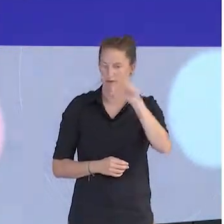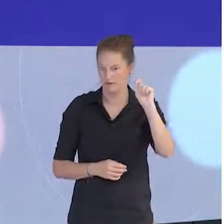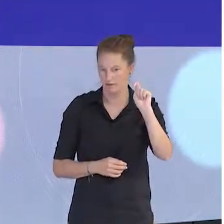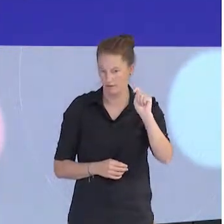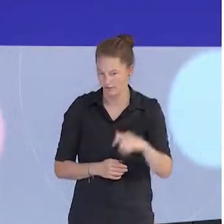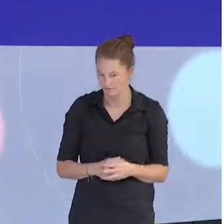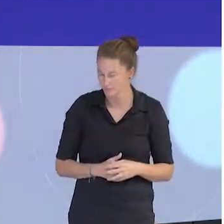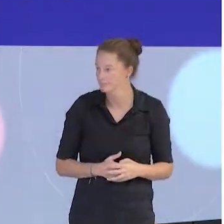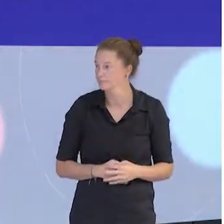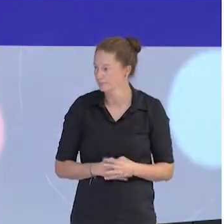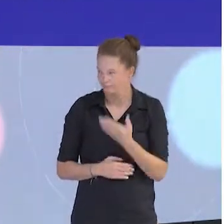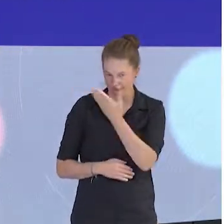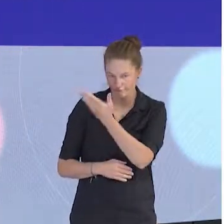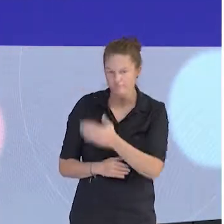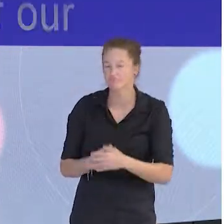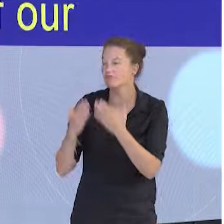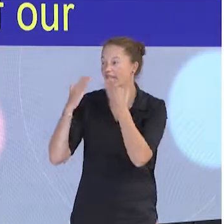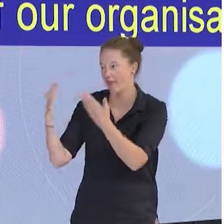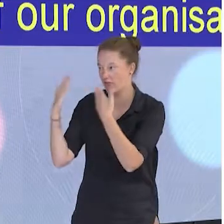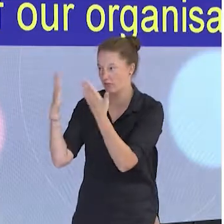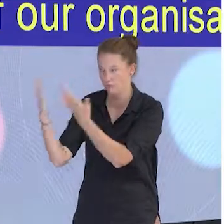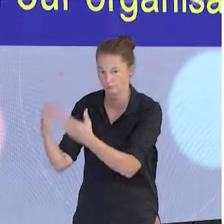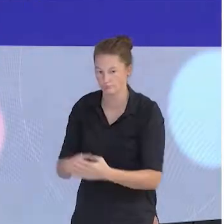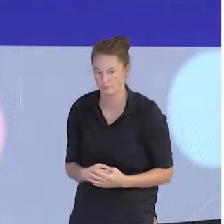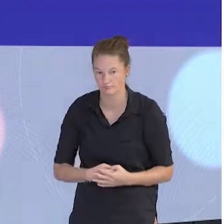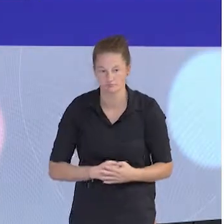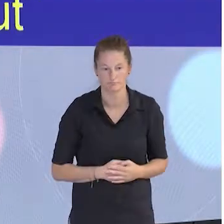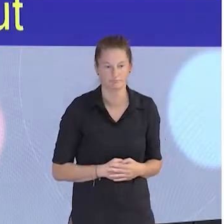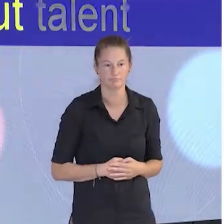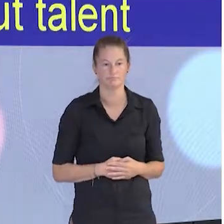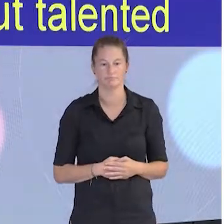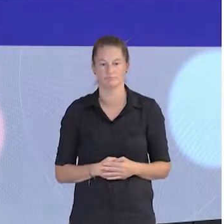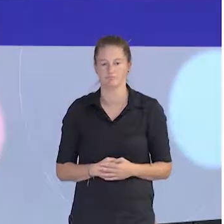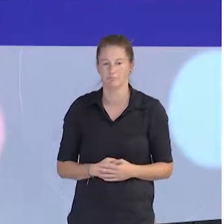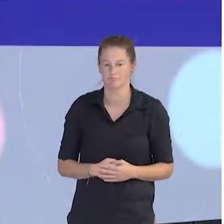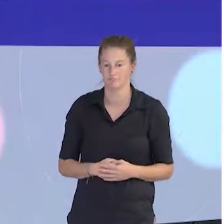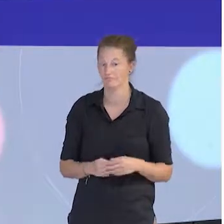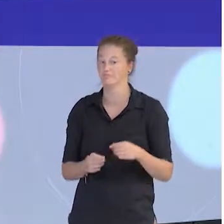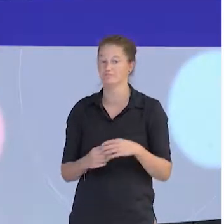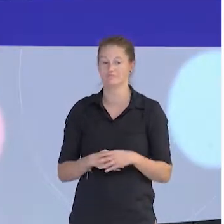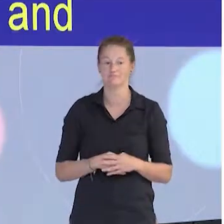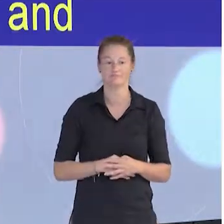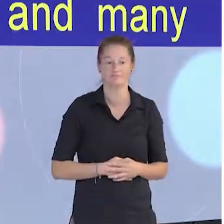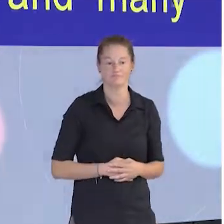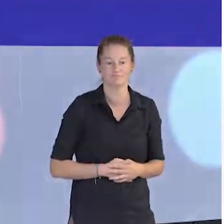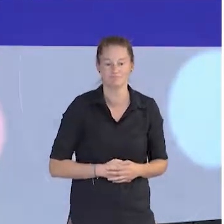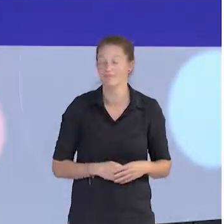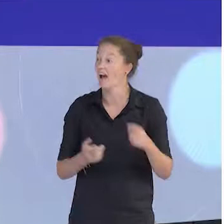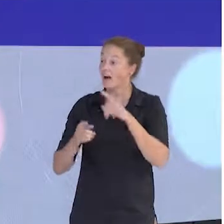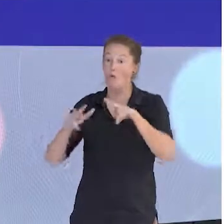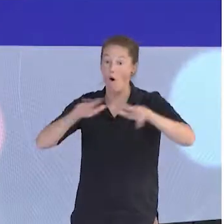Many of our organizations couldn't survive without talented, hardworking trainees, and many have contributed to this event.